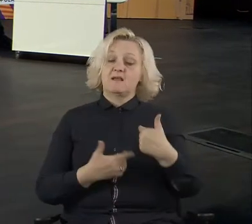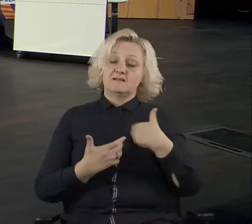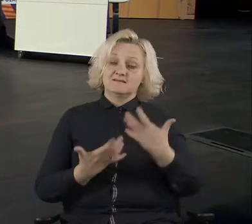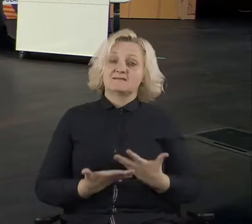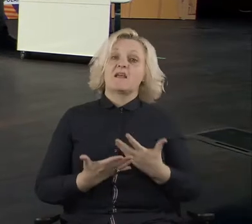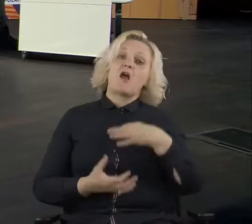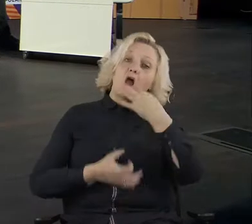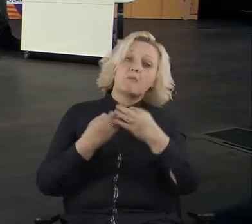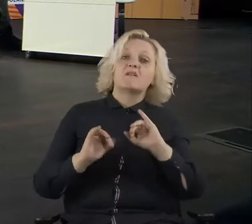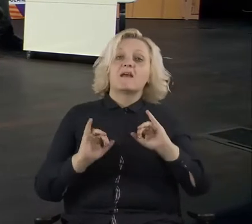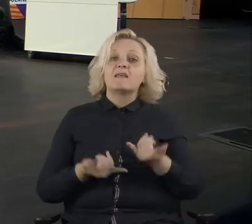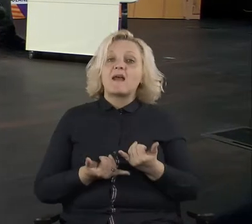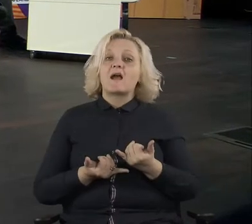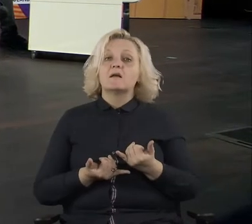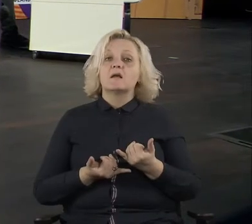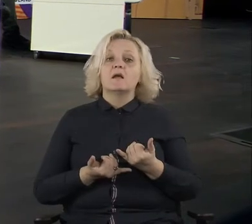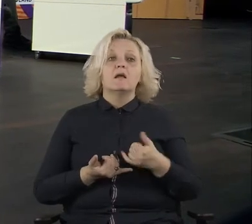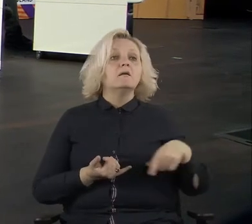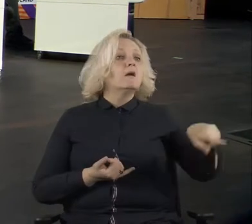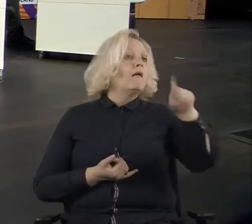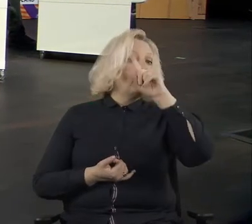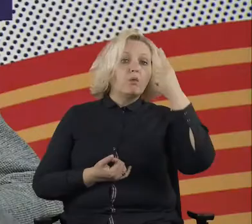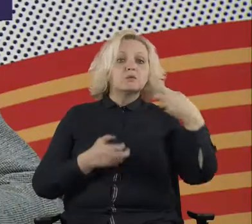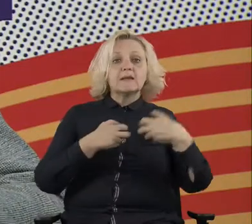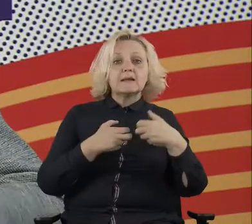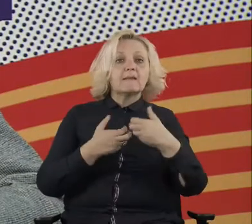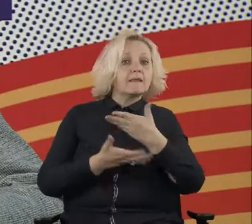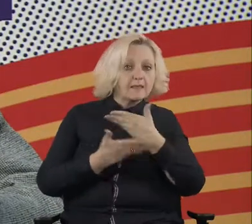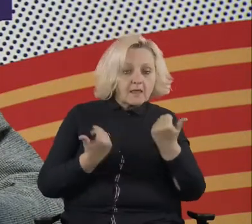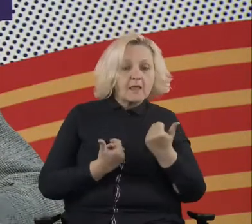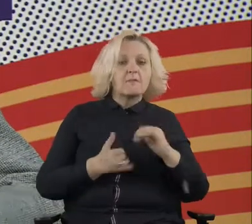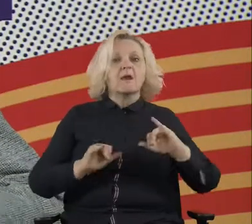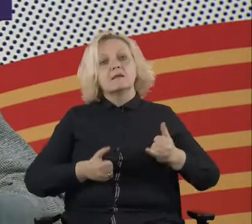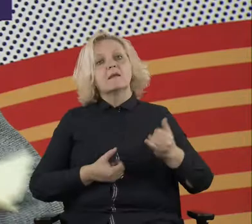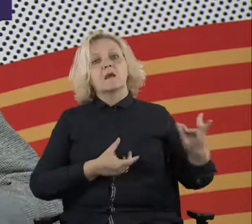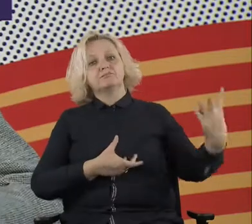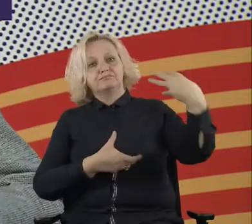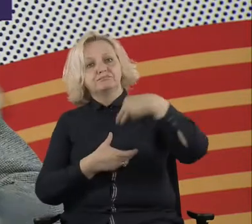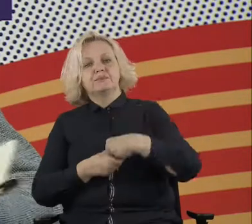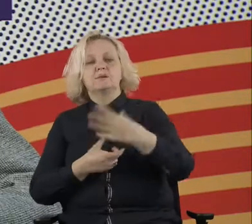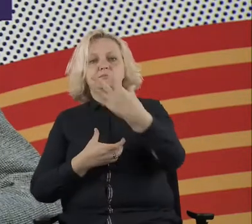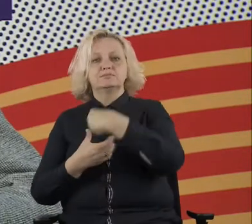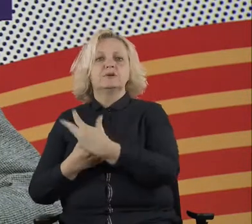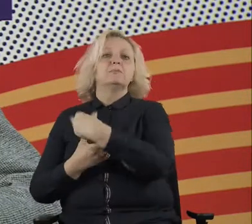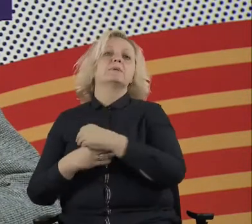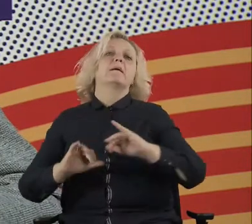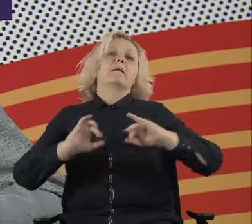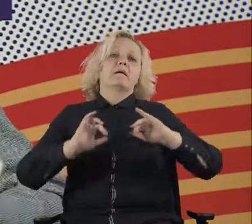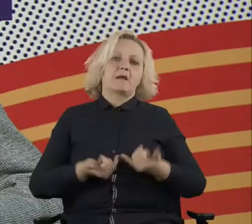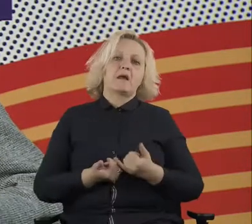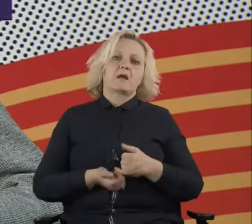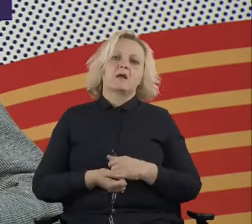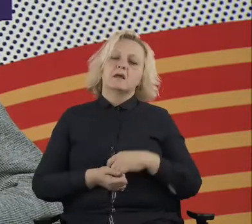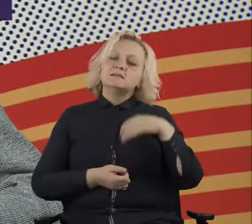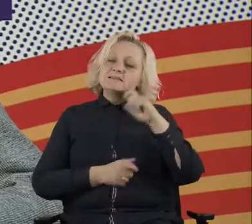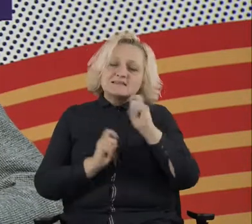think if we are still, uh, considering like online and offline participation channels as separate things, I think we're